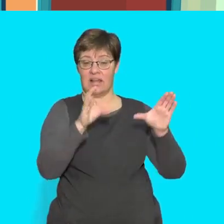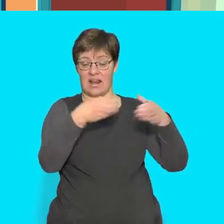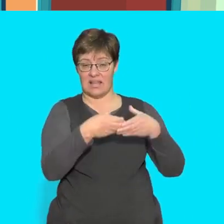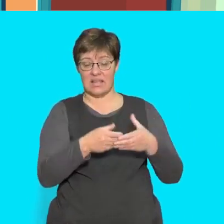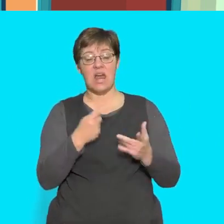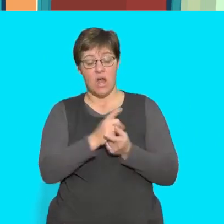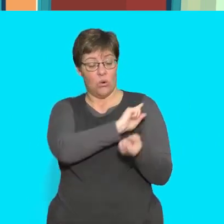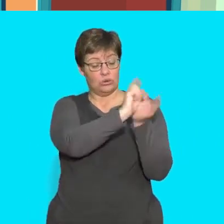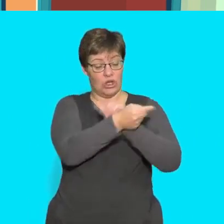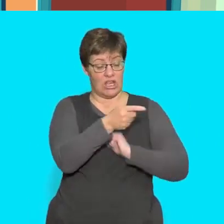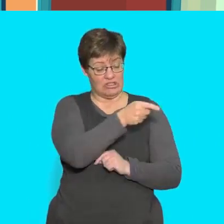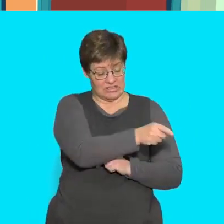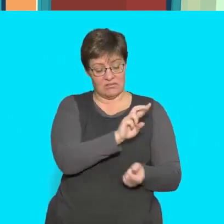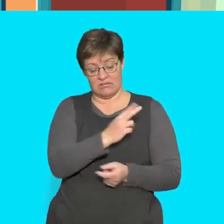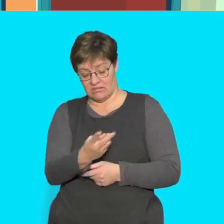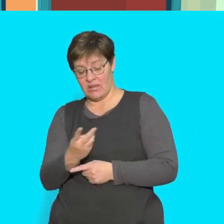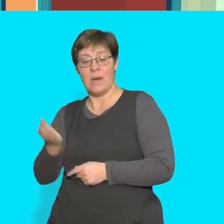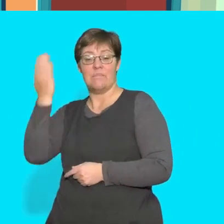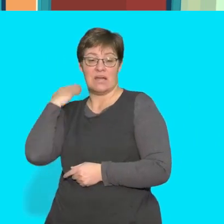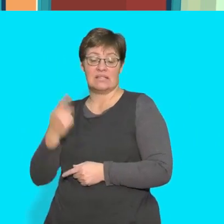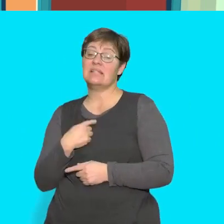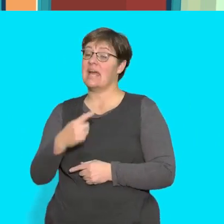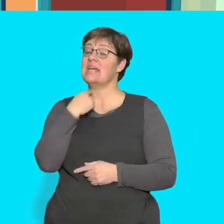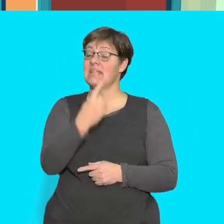into past tense start with yesterday